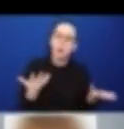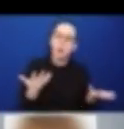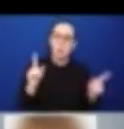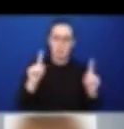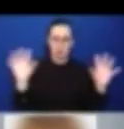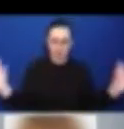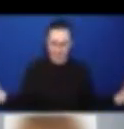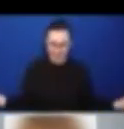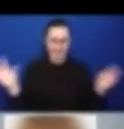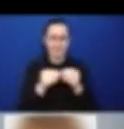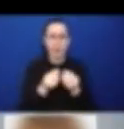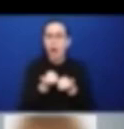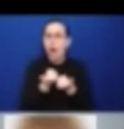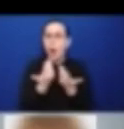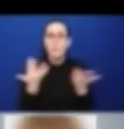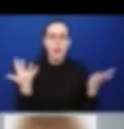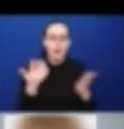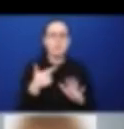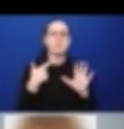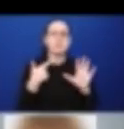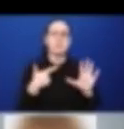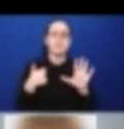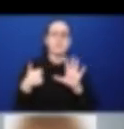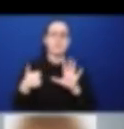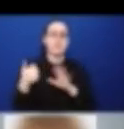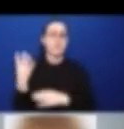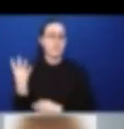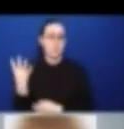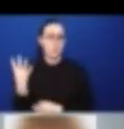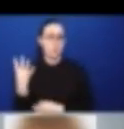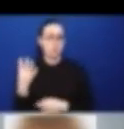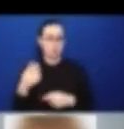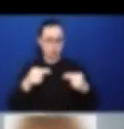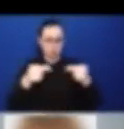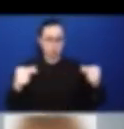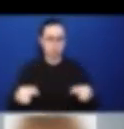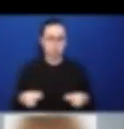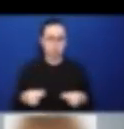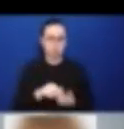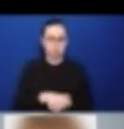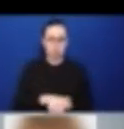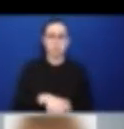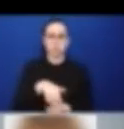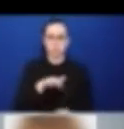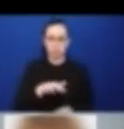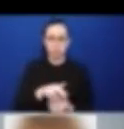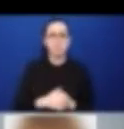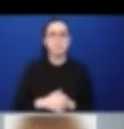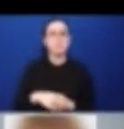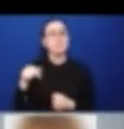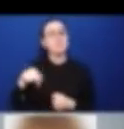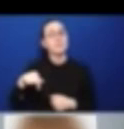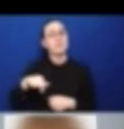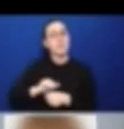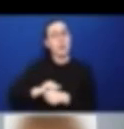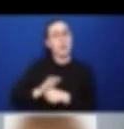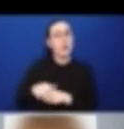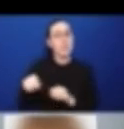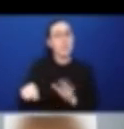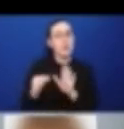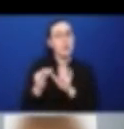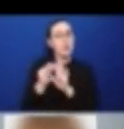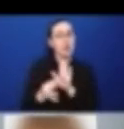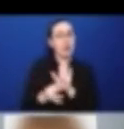while the overall number of policies developed in response to COVID-19 provides some general indication of government